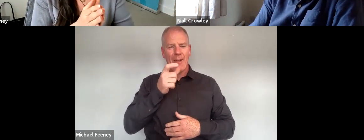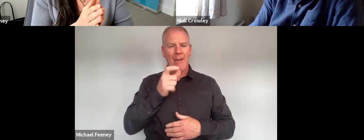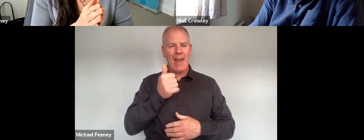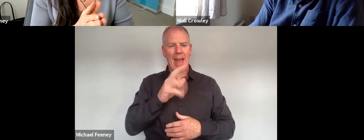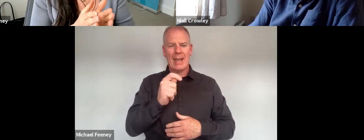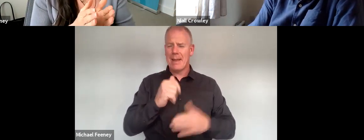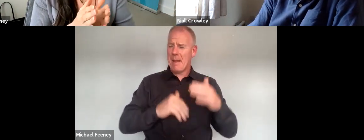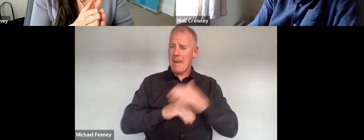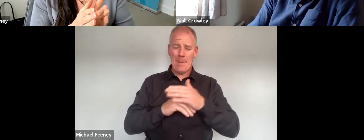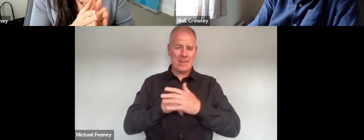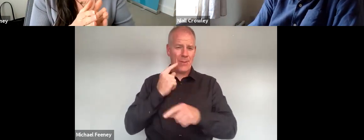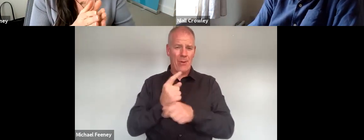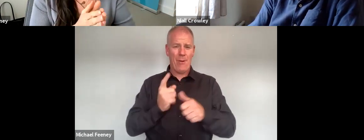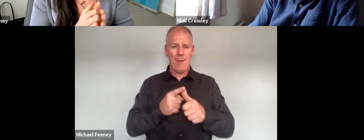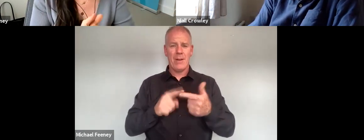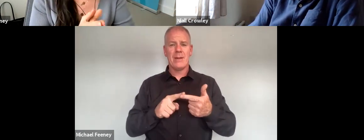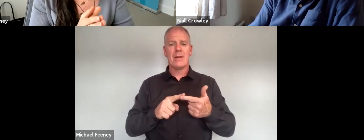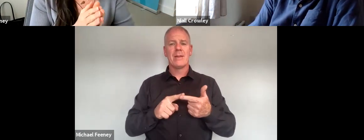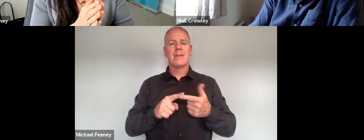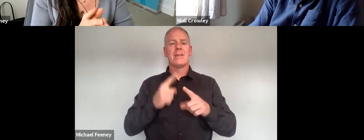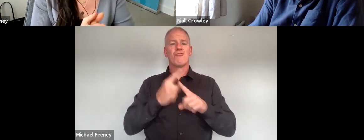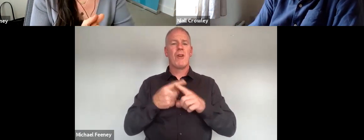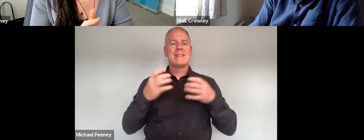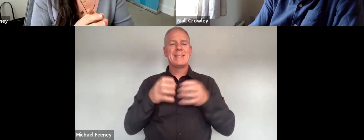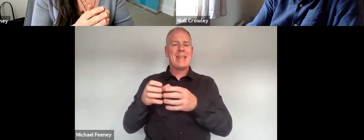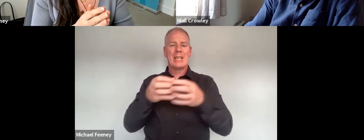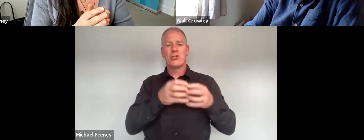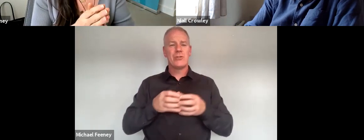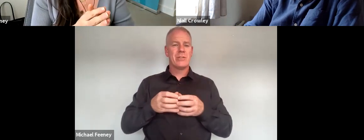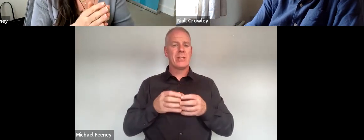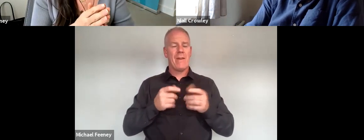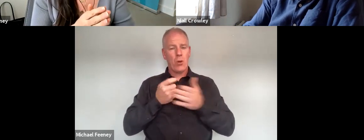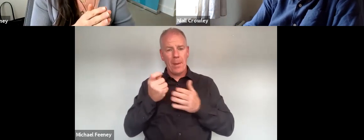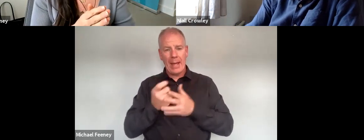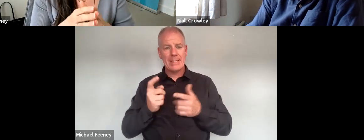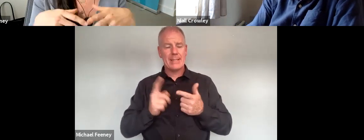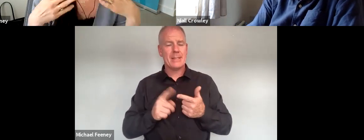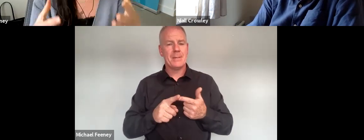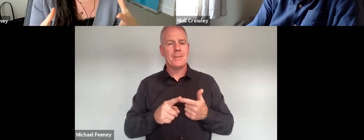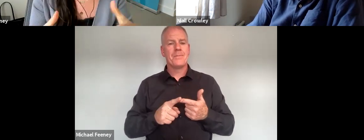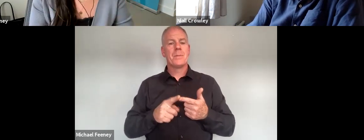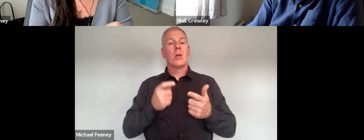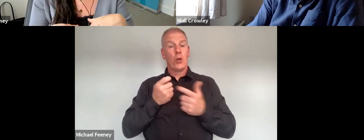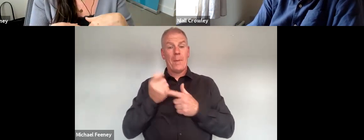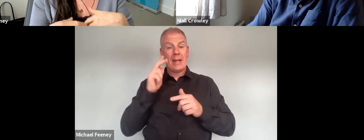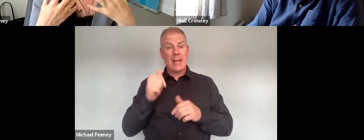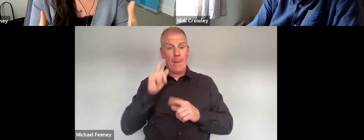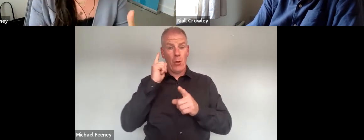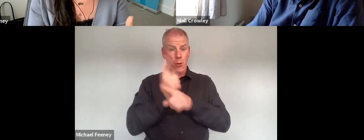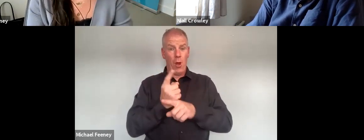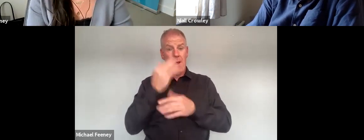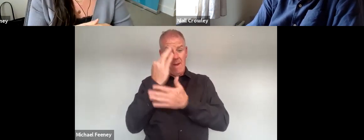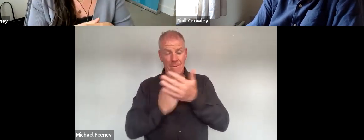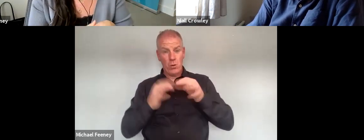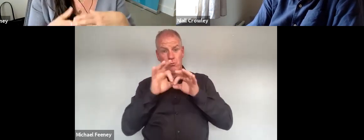limitations also around intersectionality of complaints so obviously complaints can be referred on several grounds and